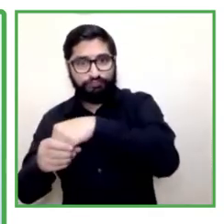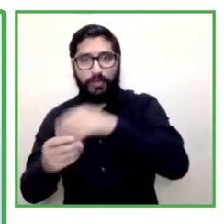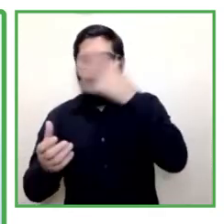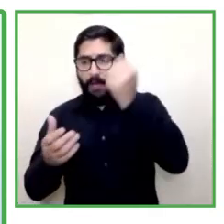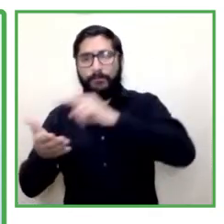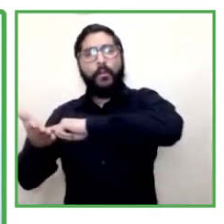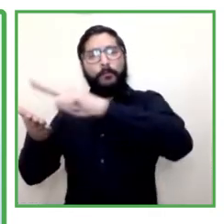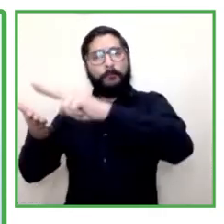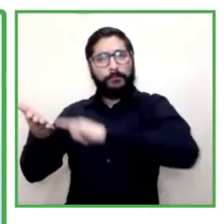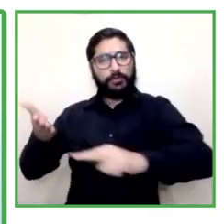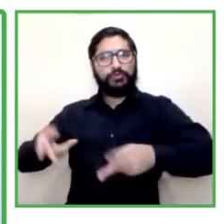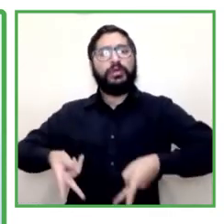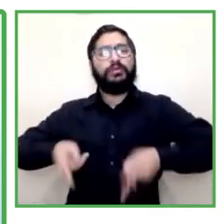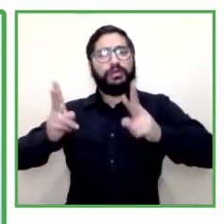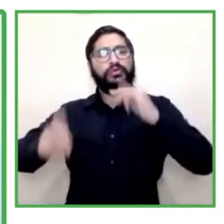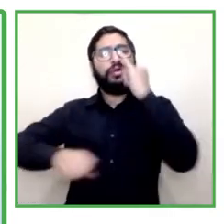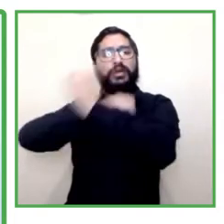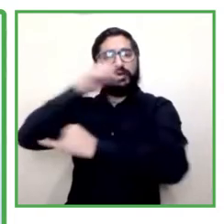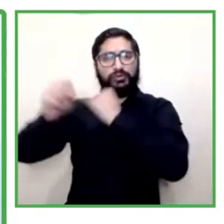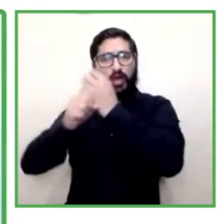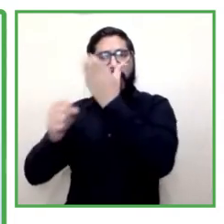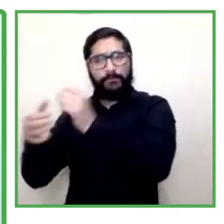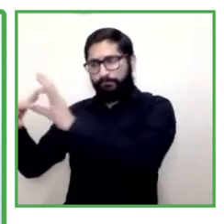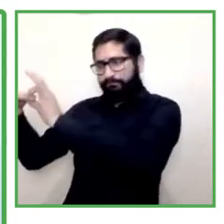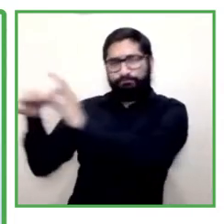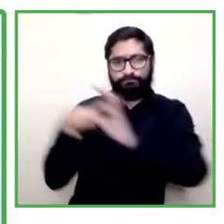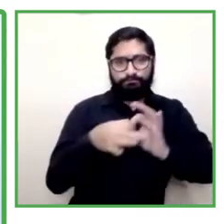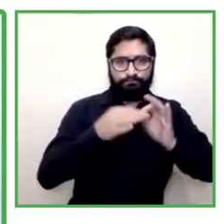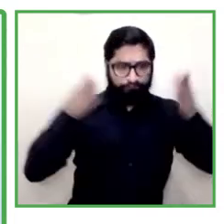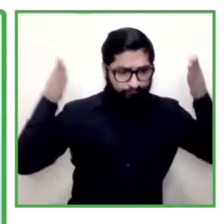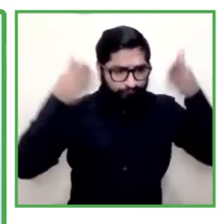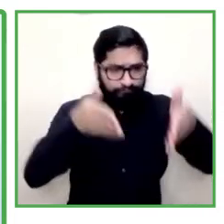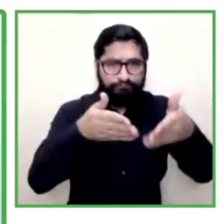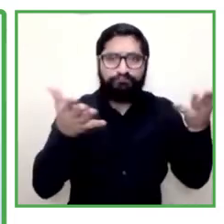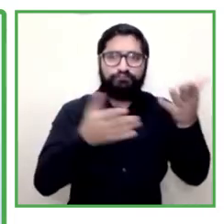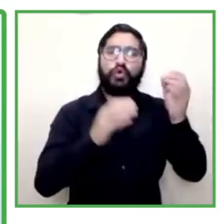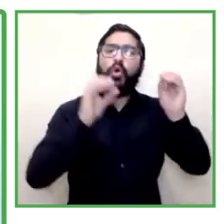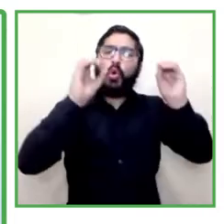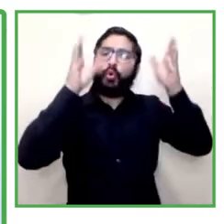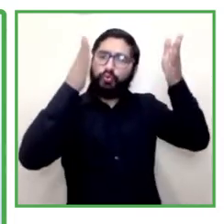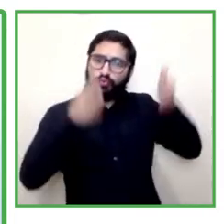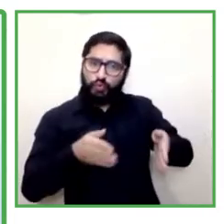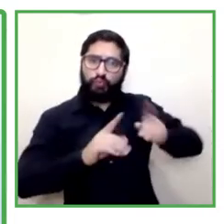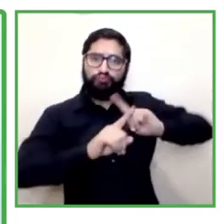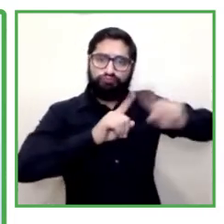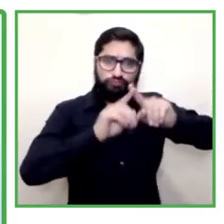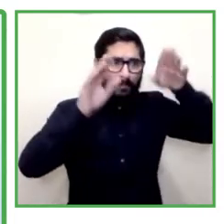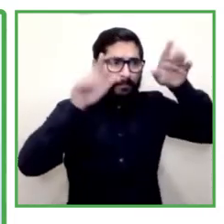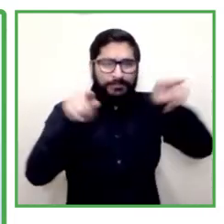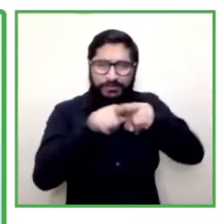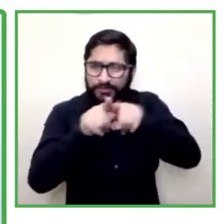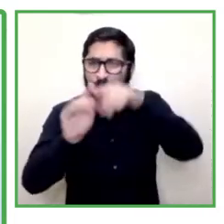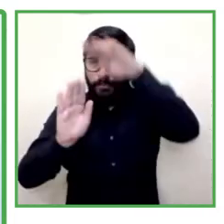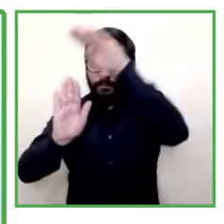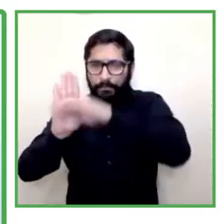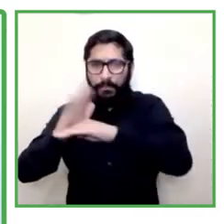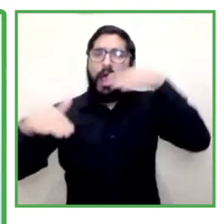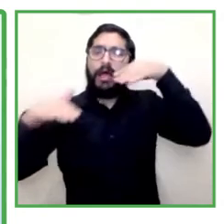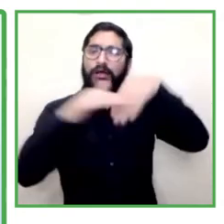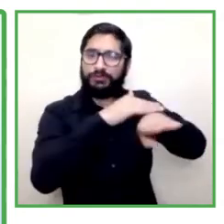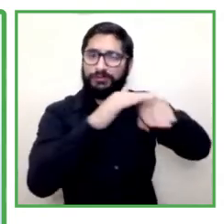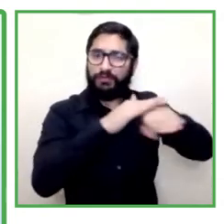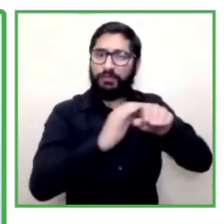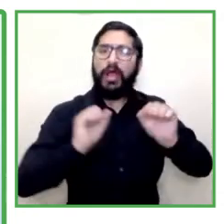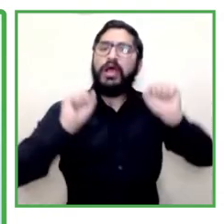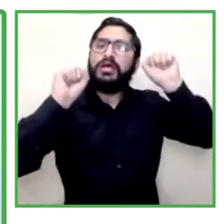the remote modalities which allowed us to hold online courses and having